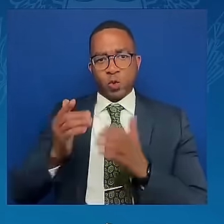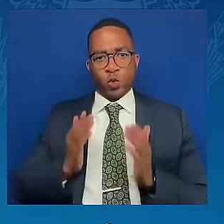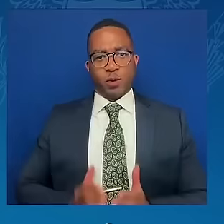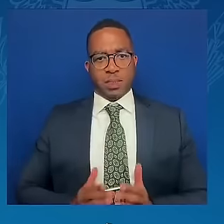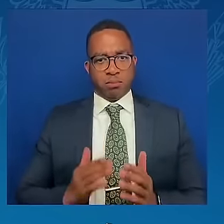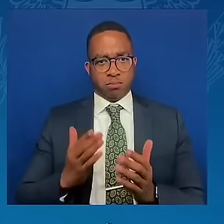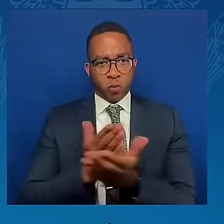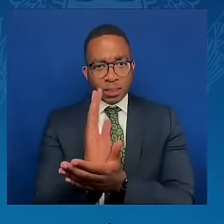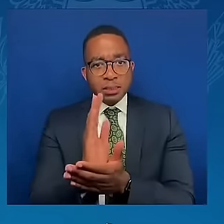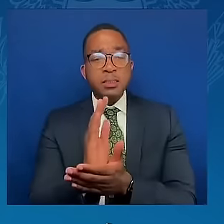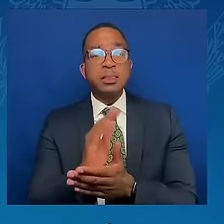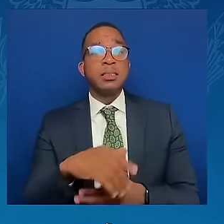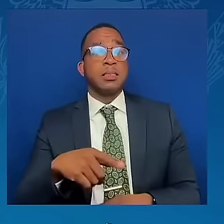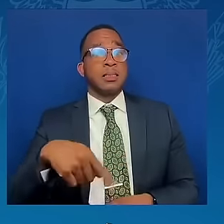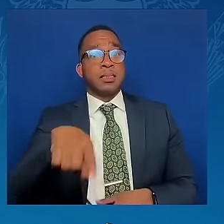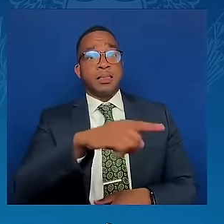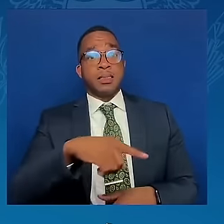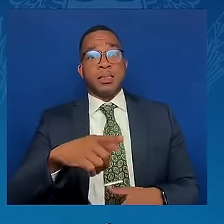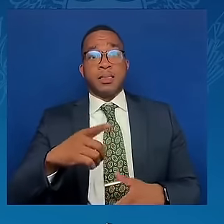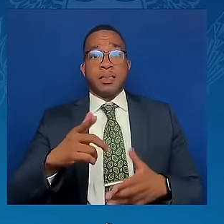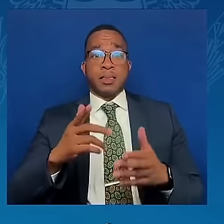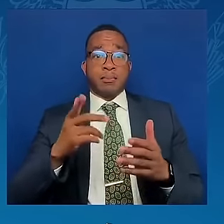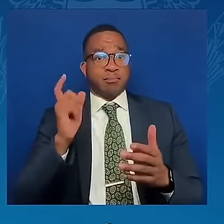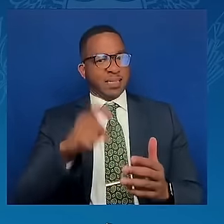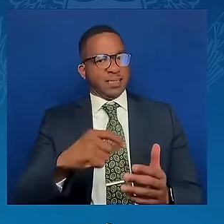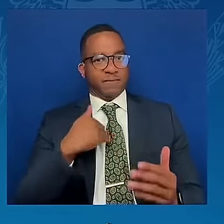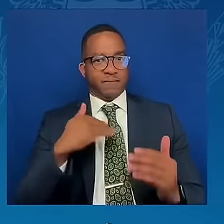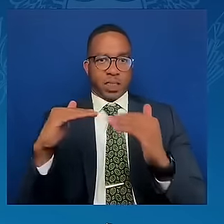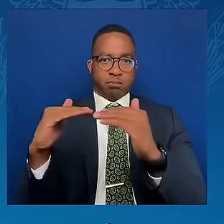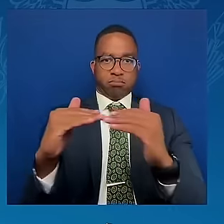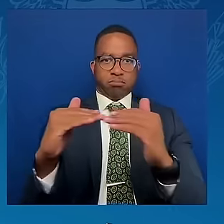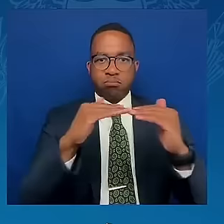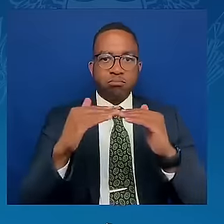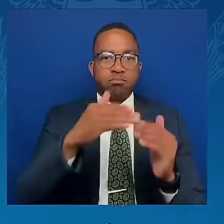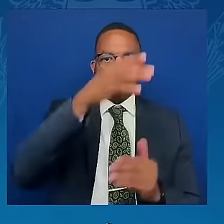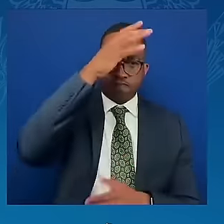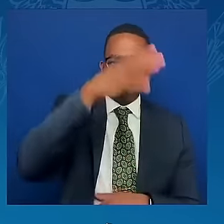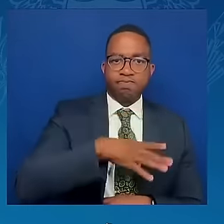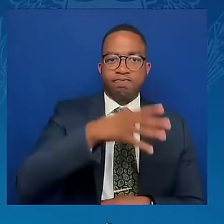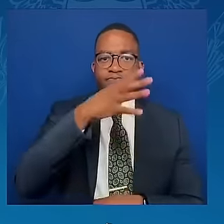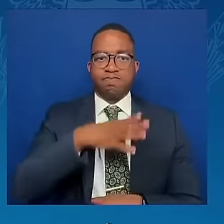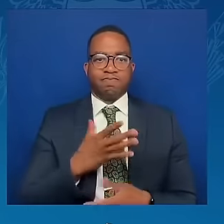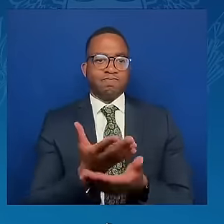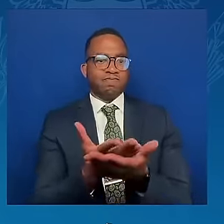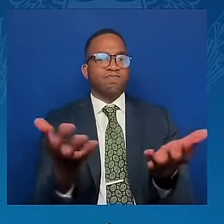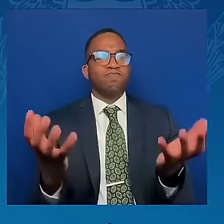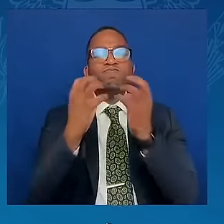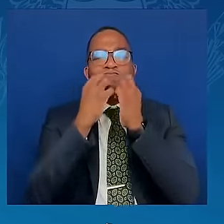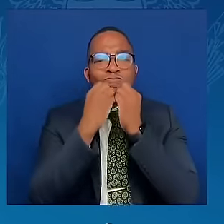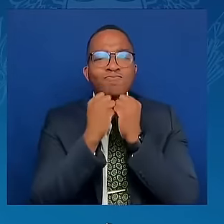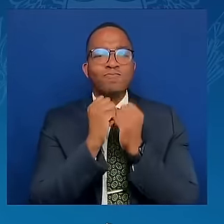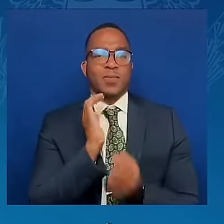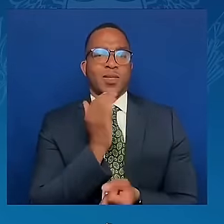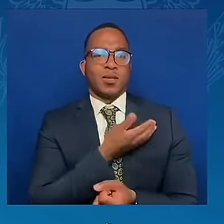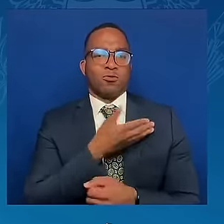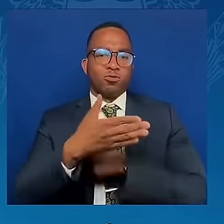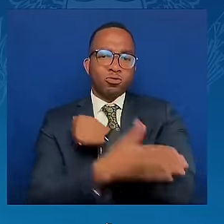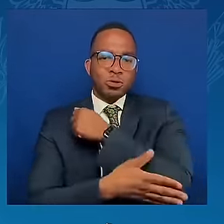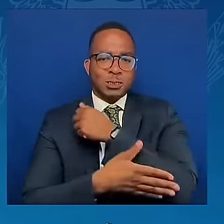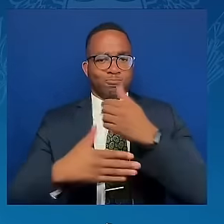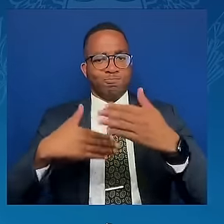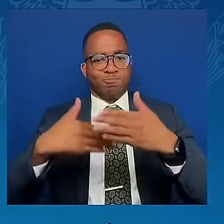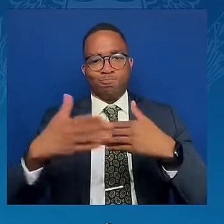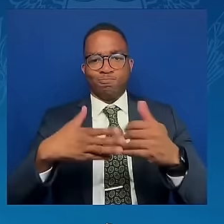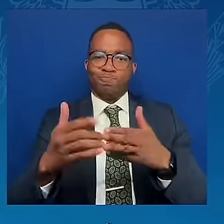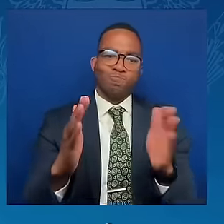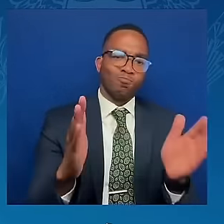of men and women, and so important of nations, large and small, and to establish conditions